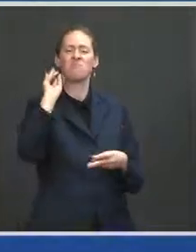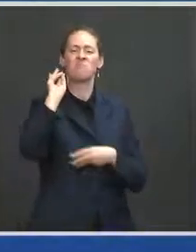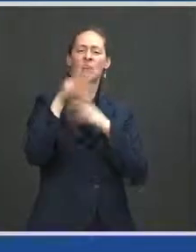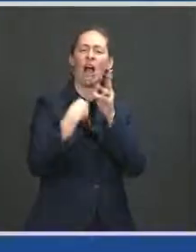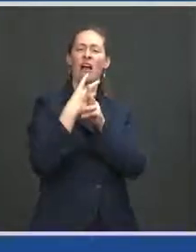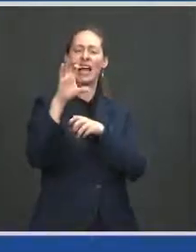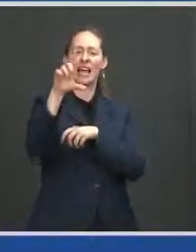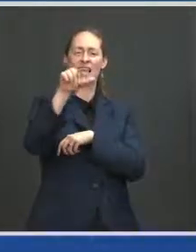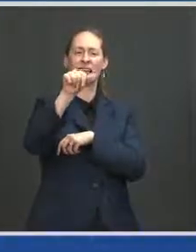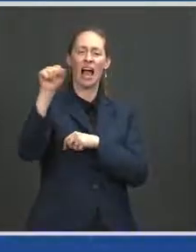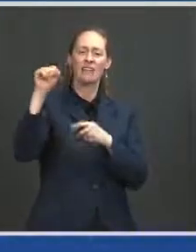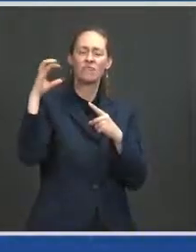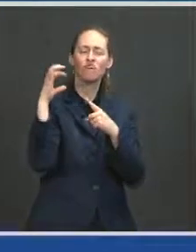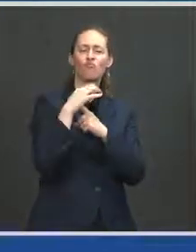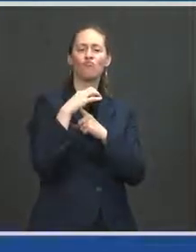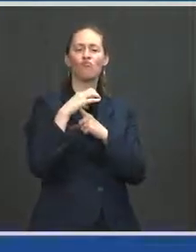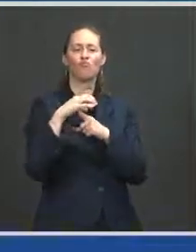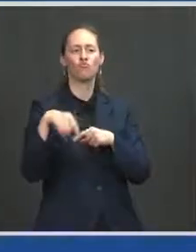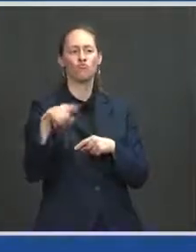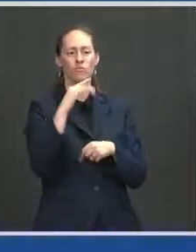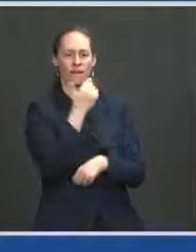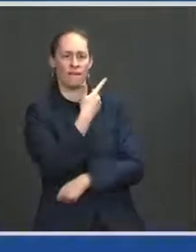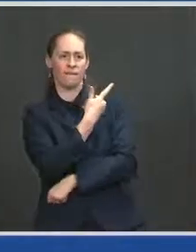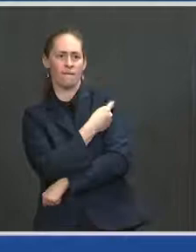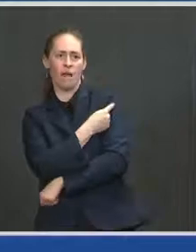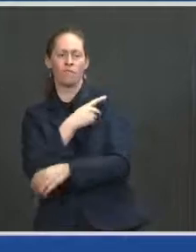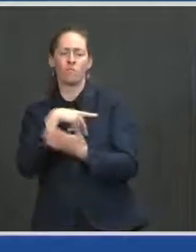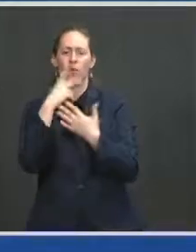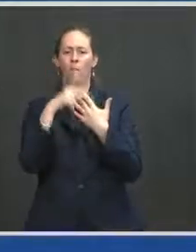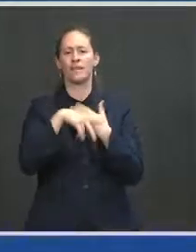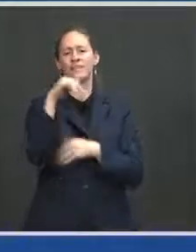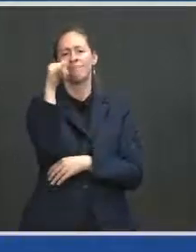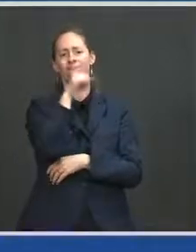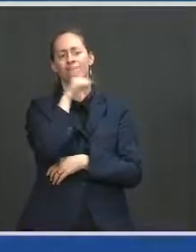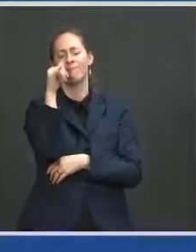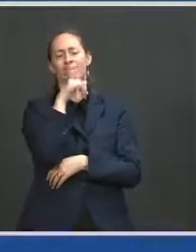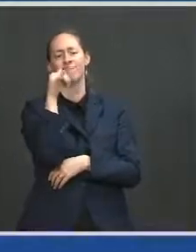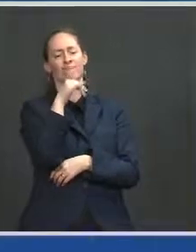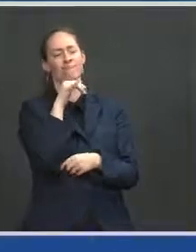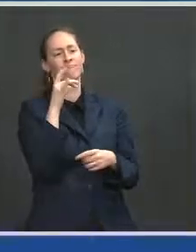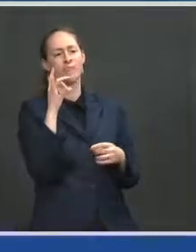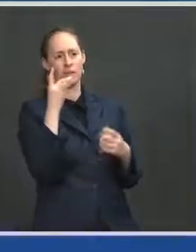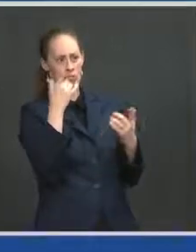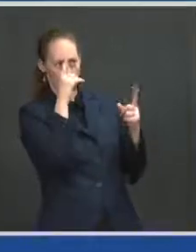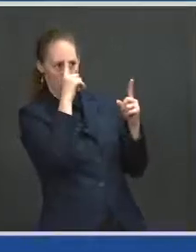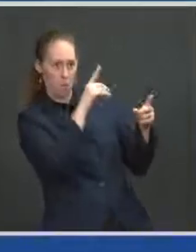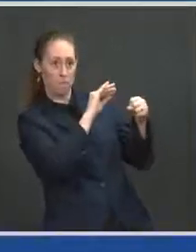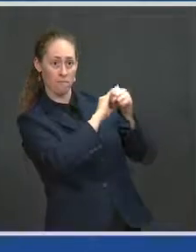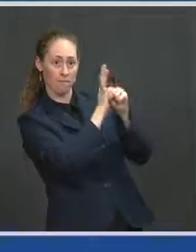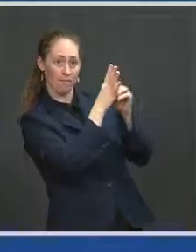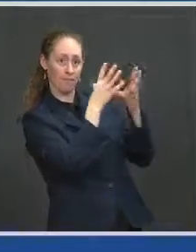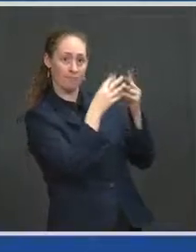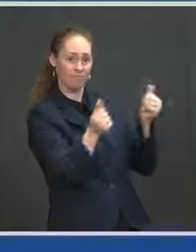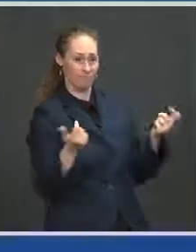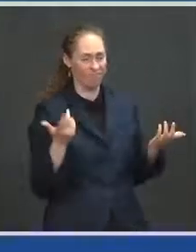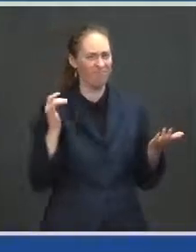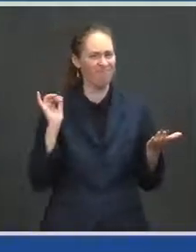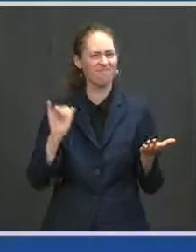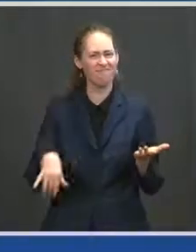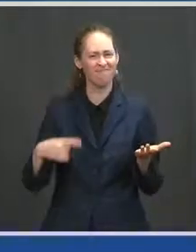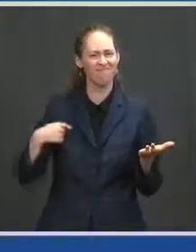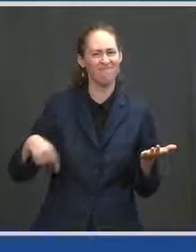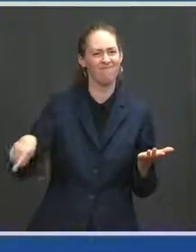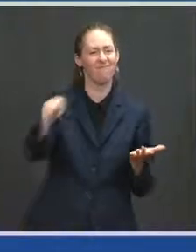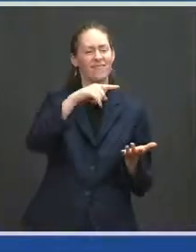wartime effort to defeat this virus. And that's just what we're doing. And now tens of millions of